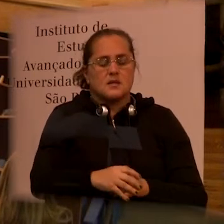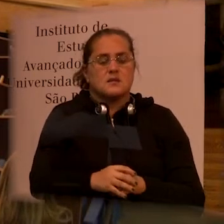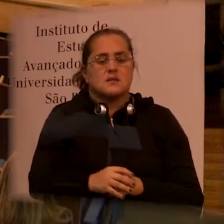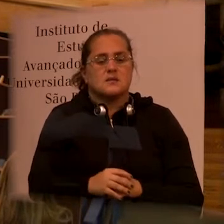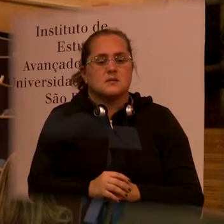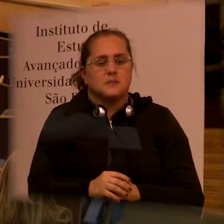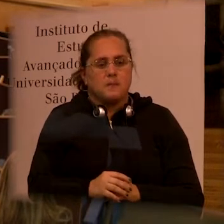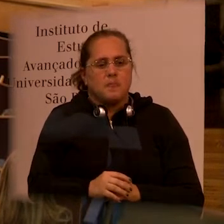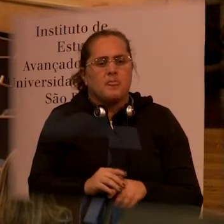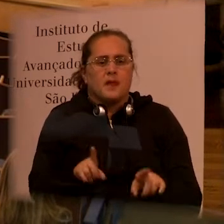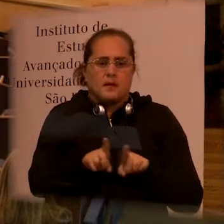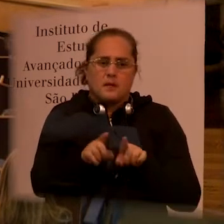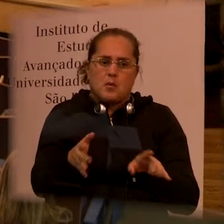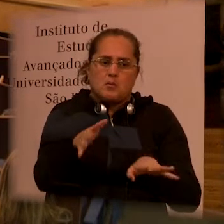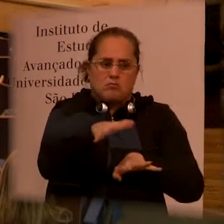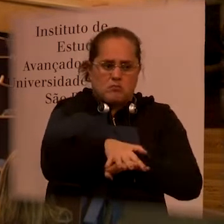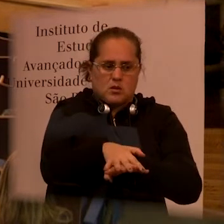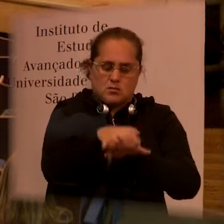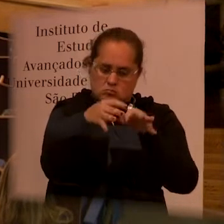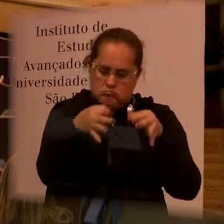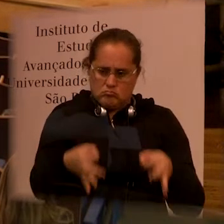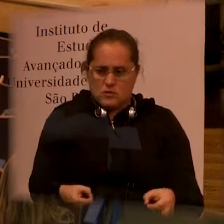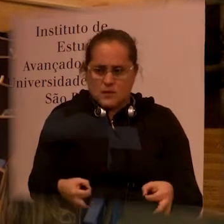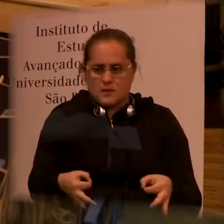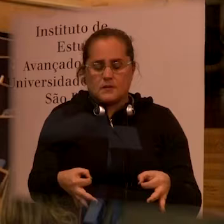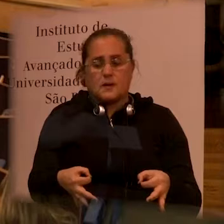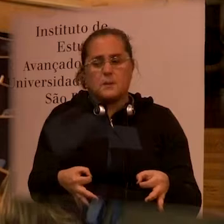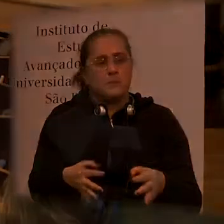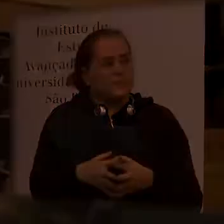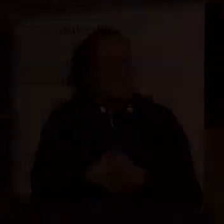adapted, like an effective inclusion.